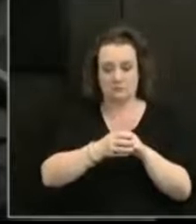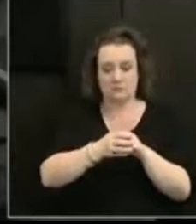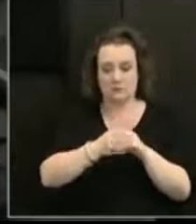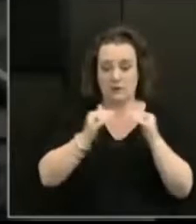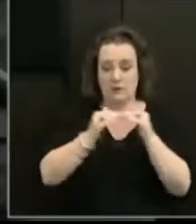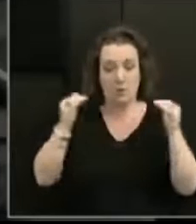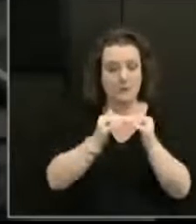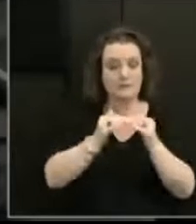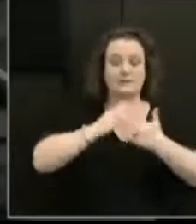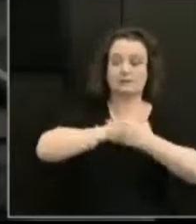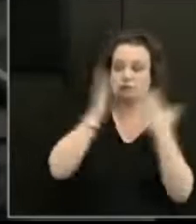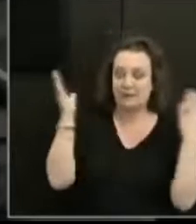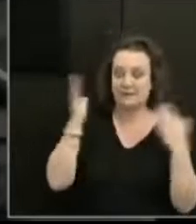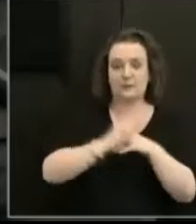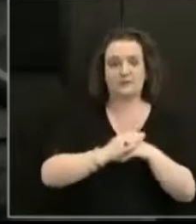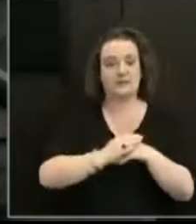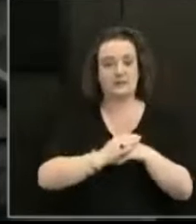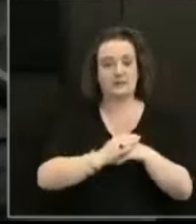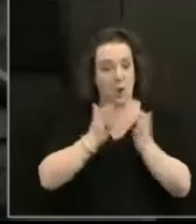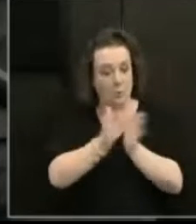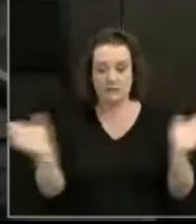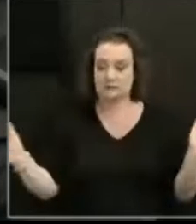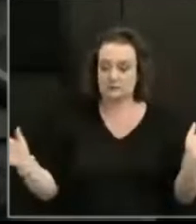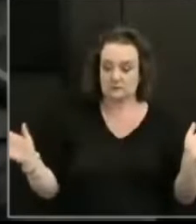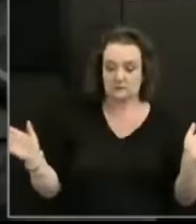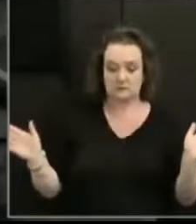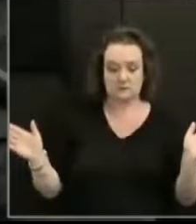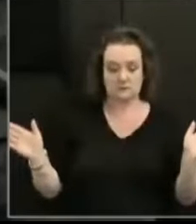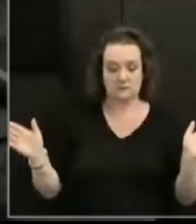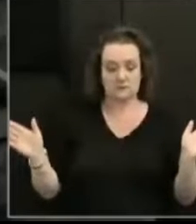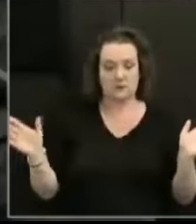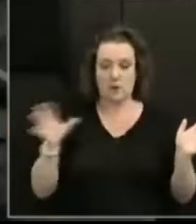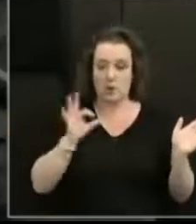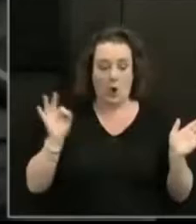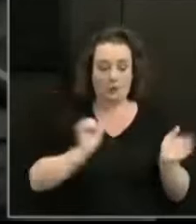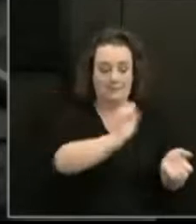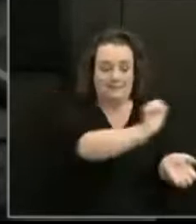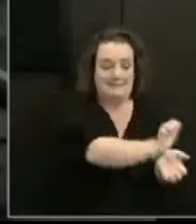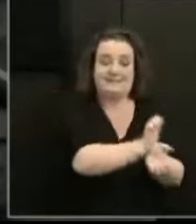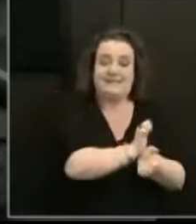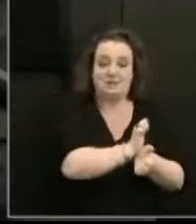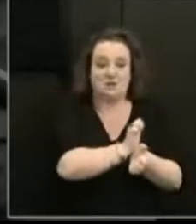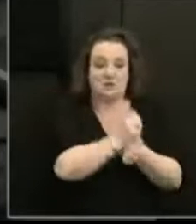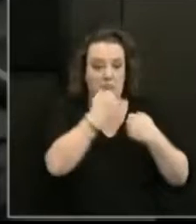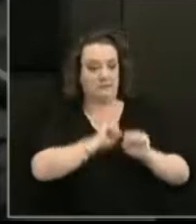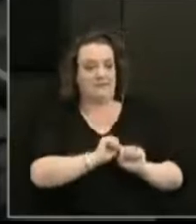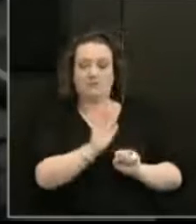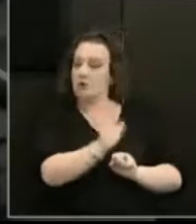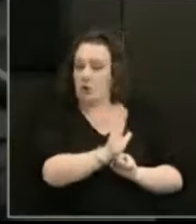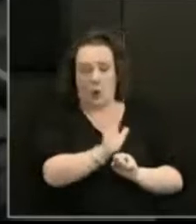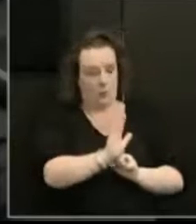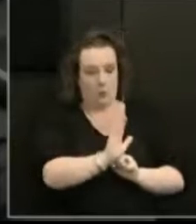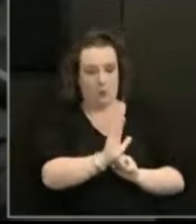transparency. It means looking beyond attention or protection, beyond inclusion